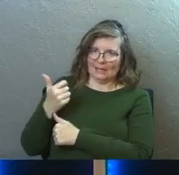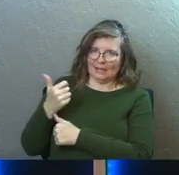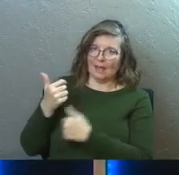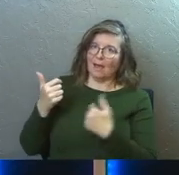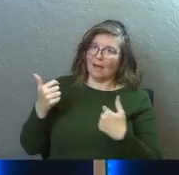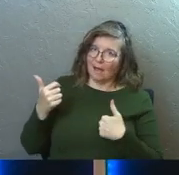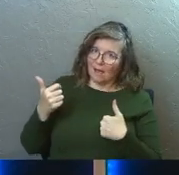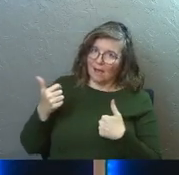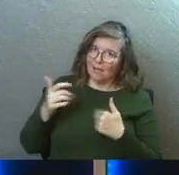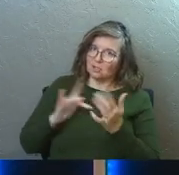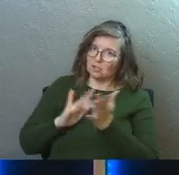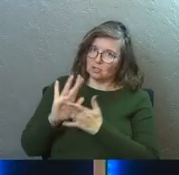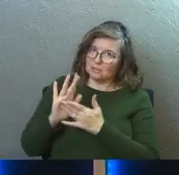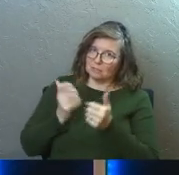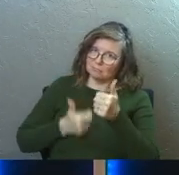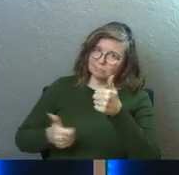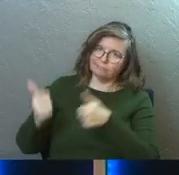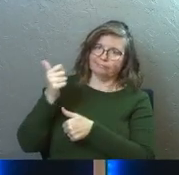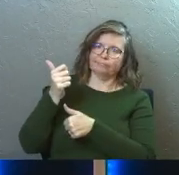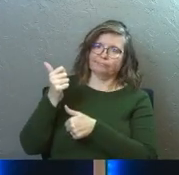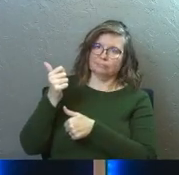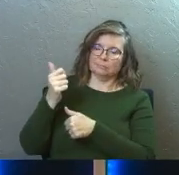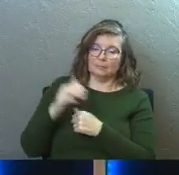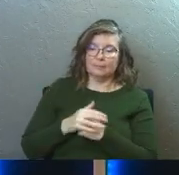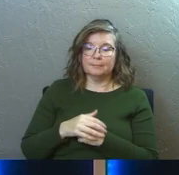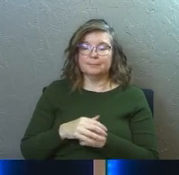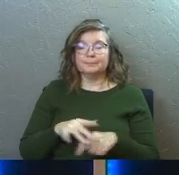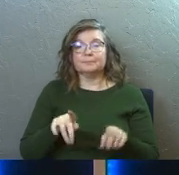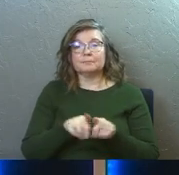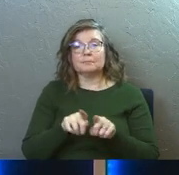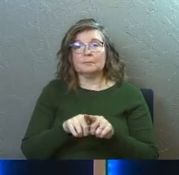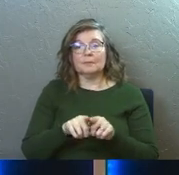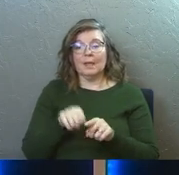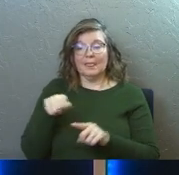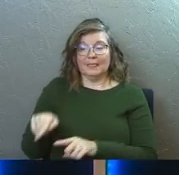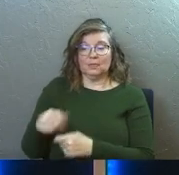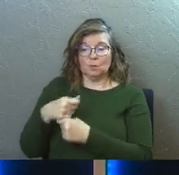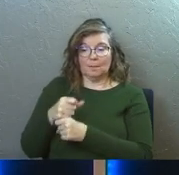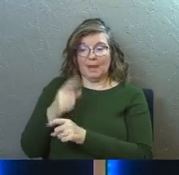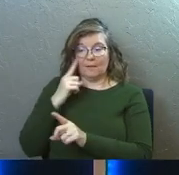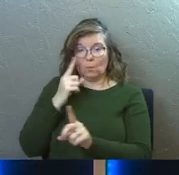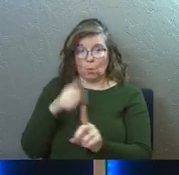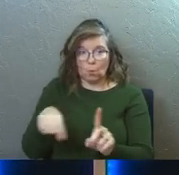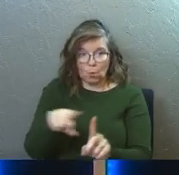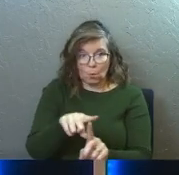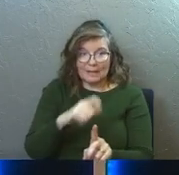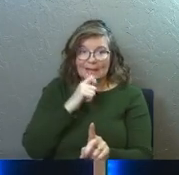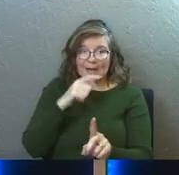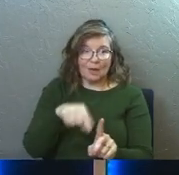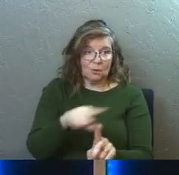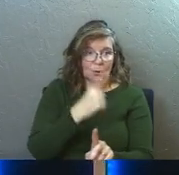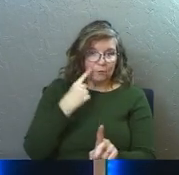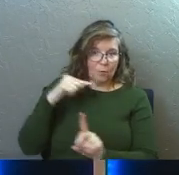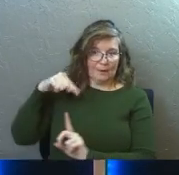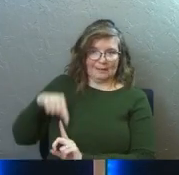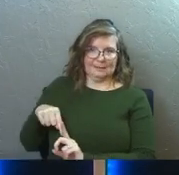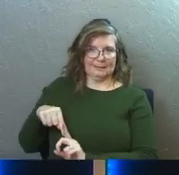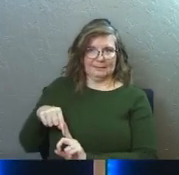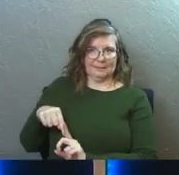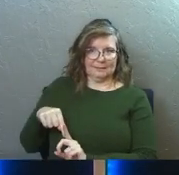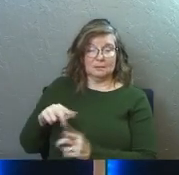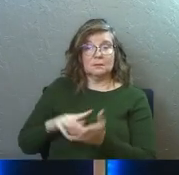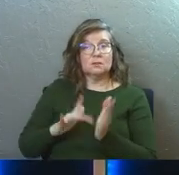over it all. And with that, I also want to remind you that this was made for man, not man for it.